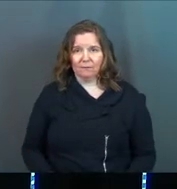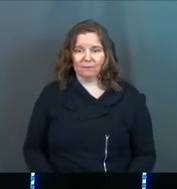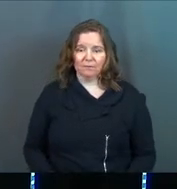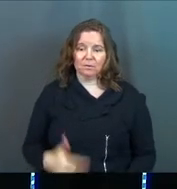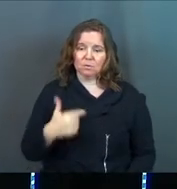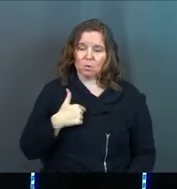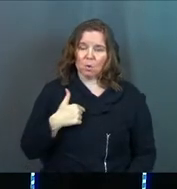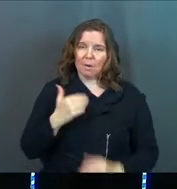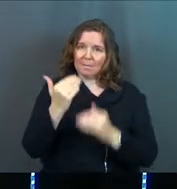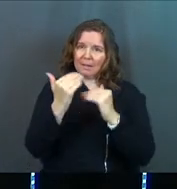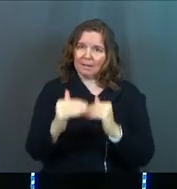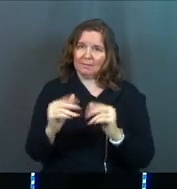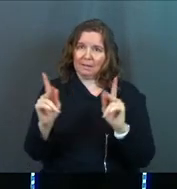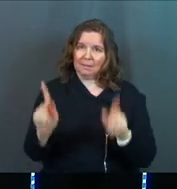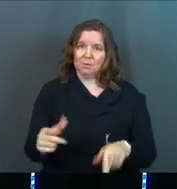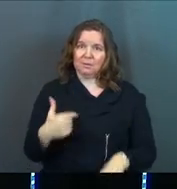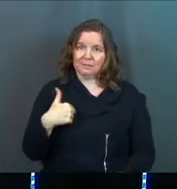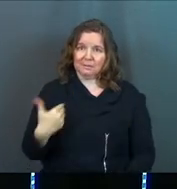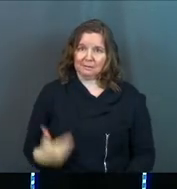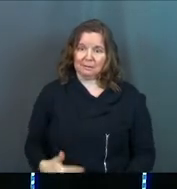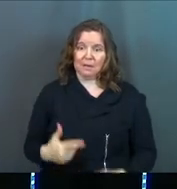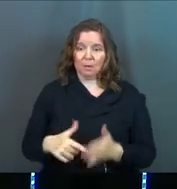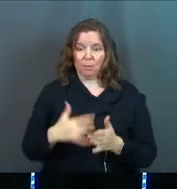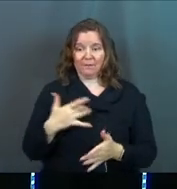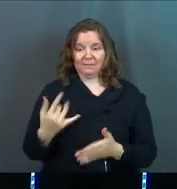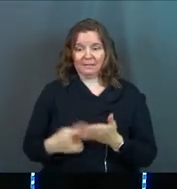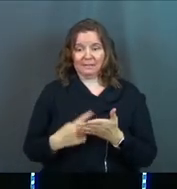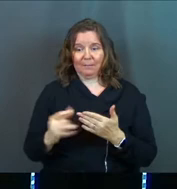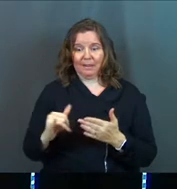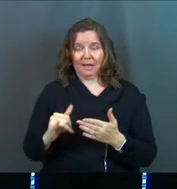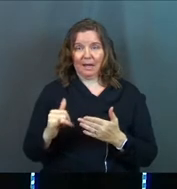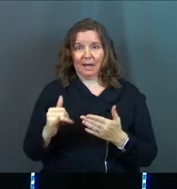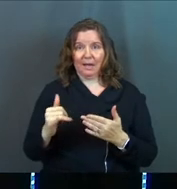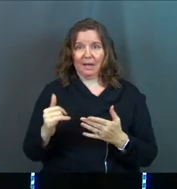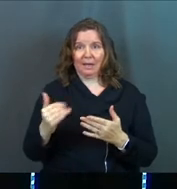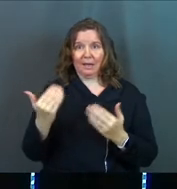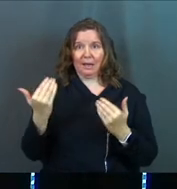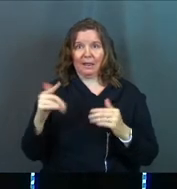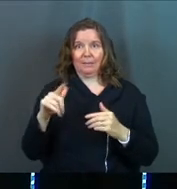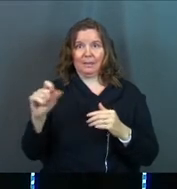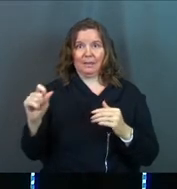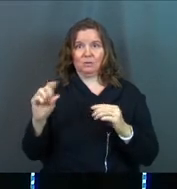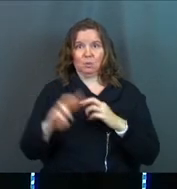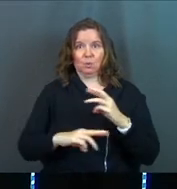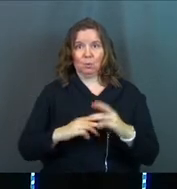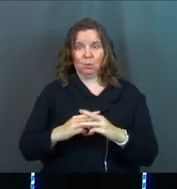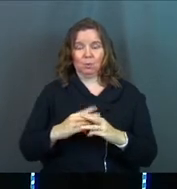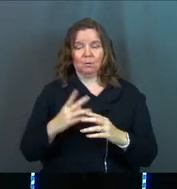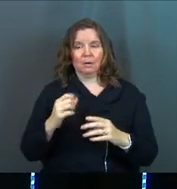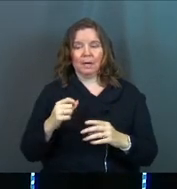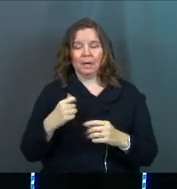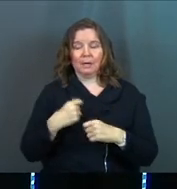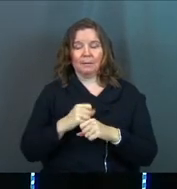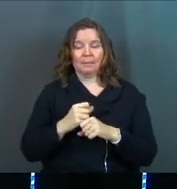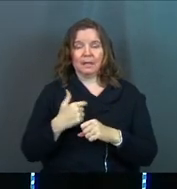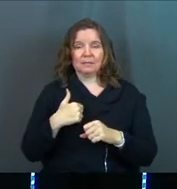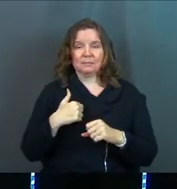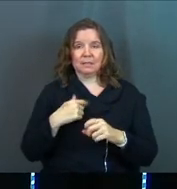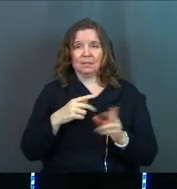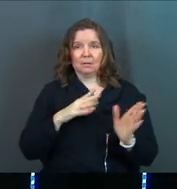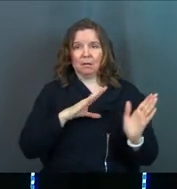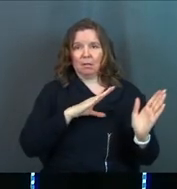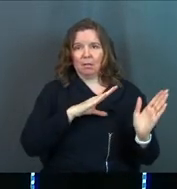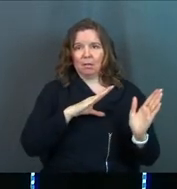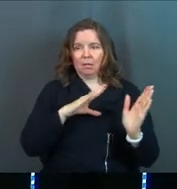And so I'm a finite person in what feels sometimes like an infinite world. And you know what it does is it drives me to a